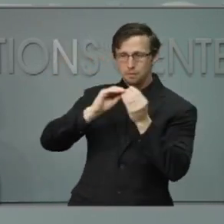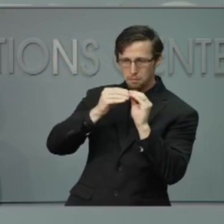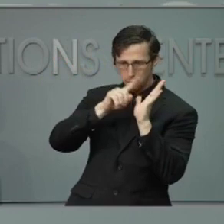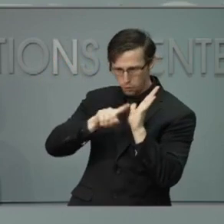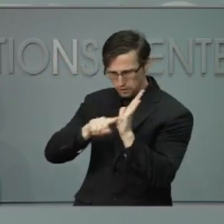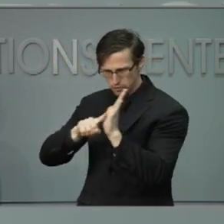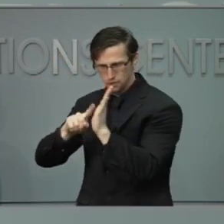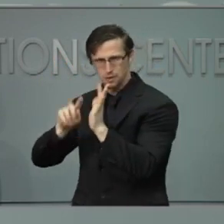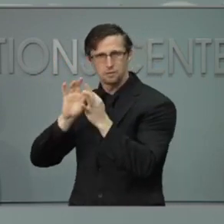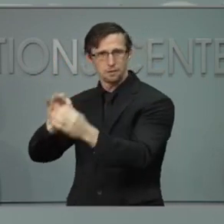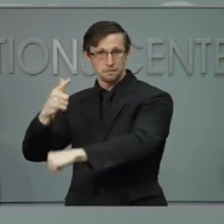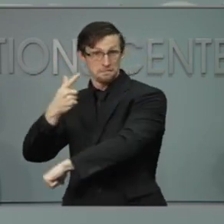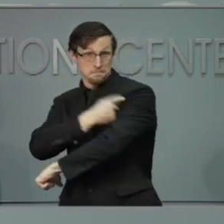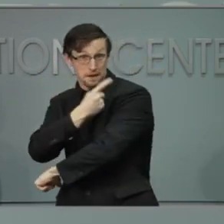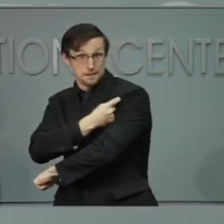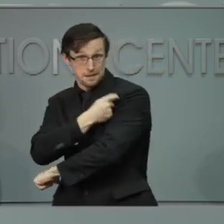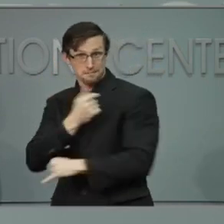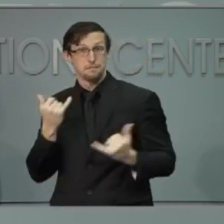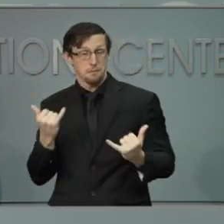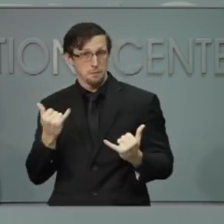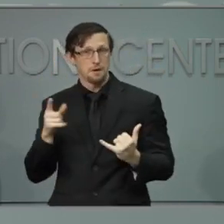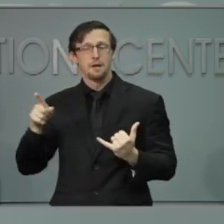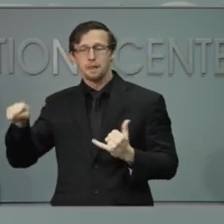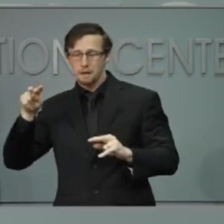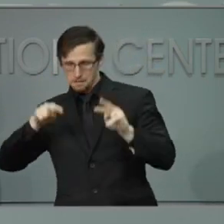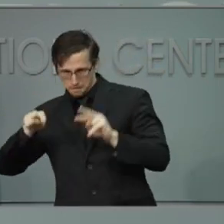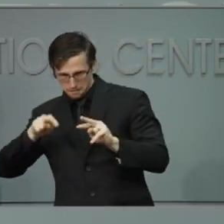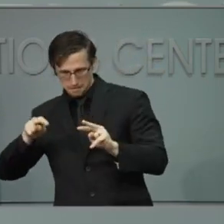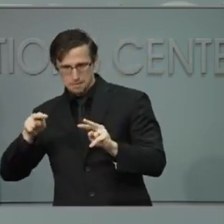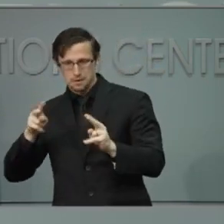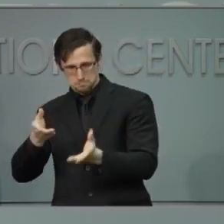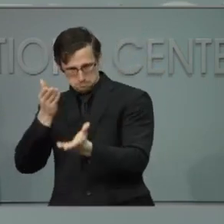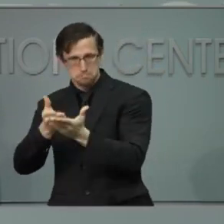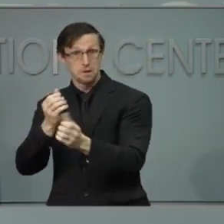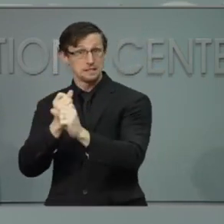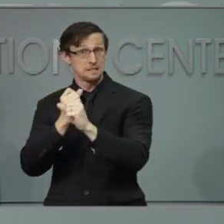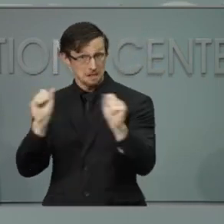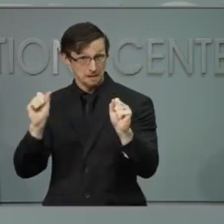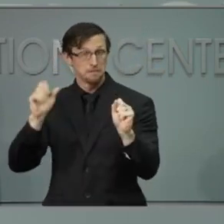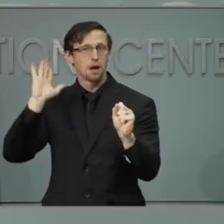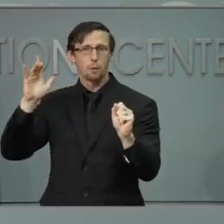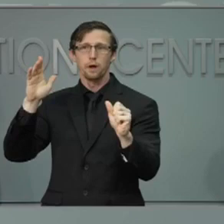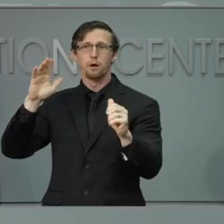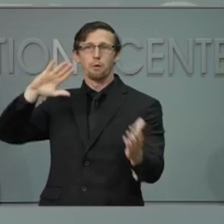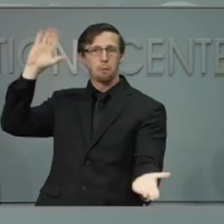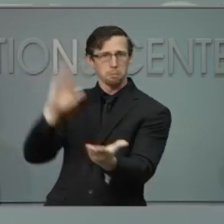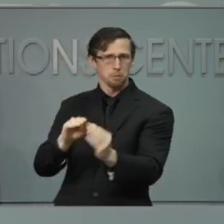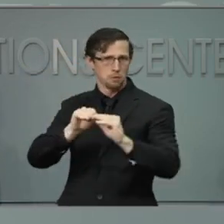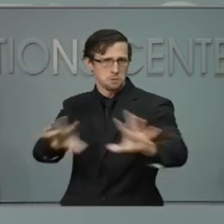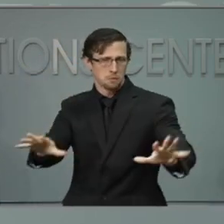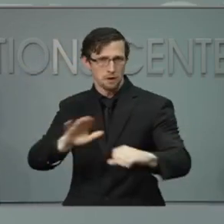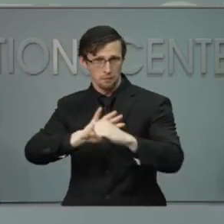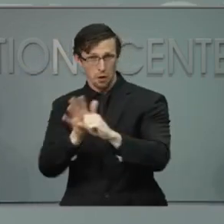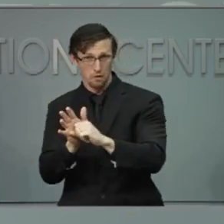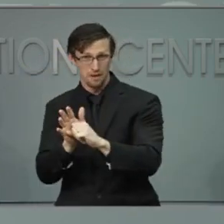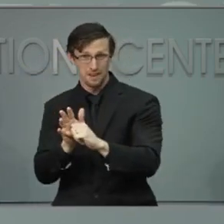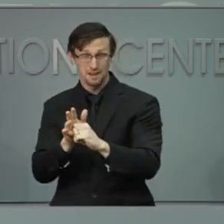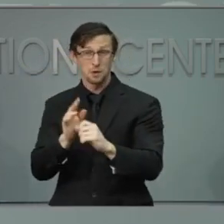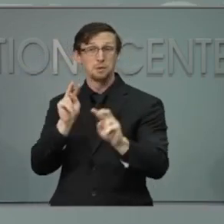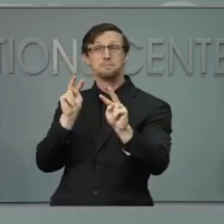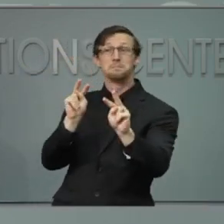first vaccine right now to confirm that it's safe and can prevent people from getting this virus. Until then,